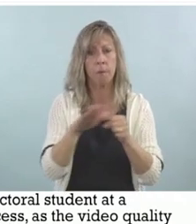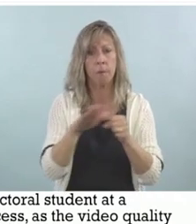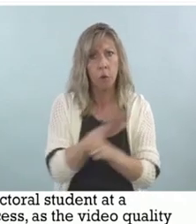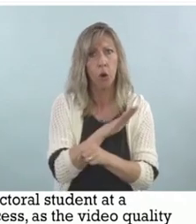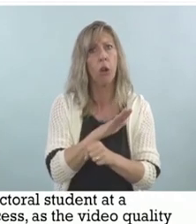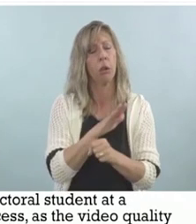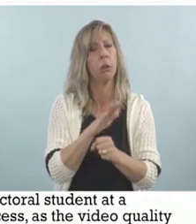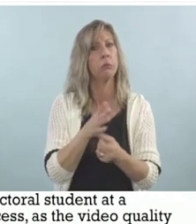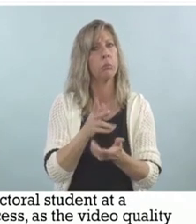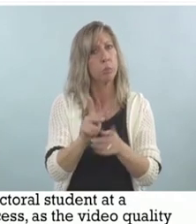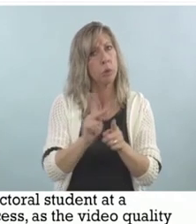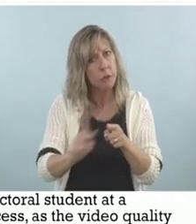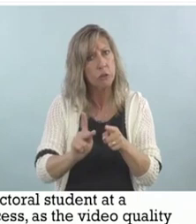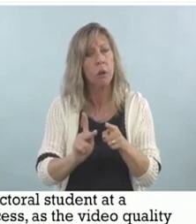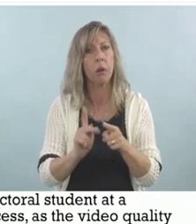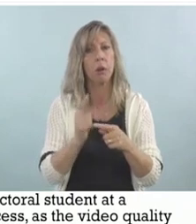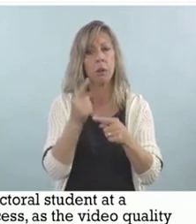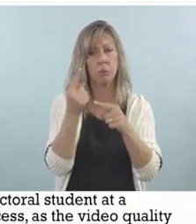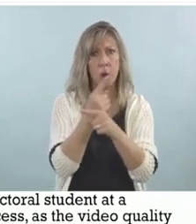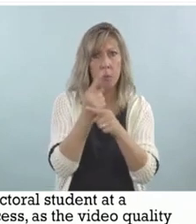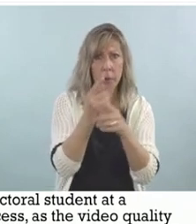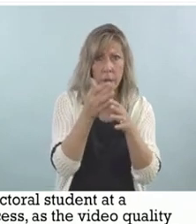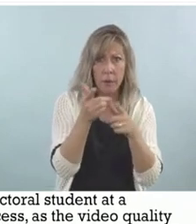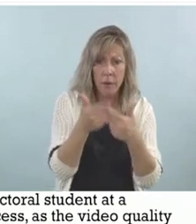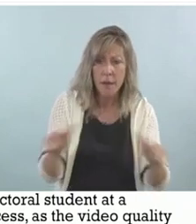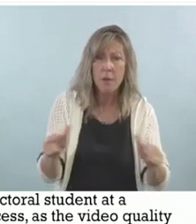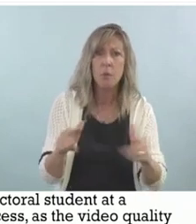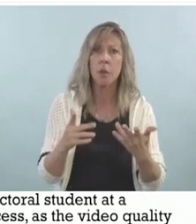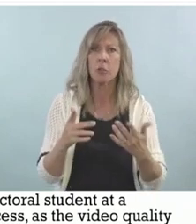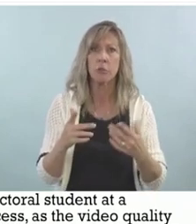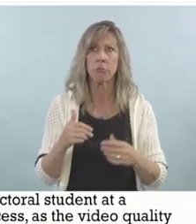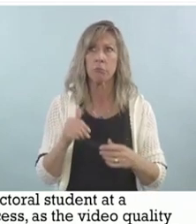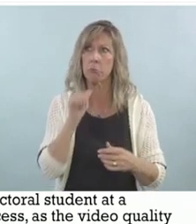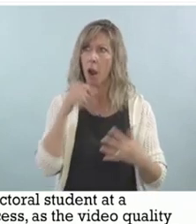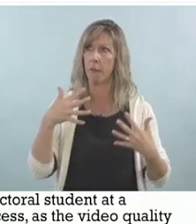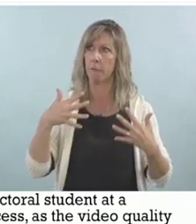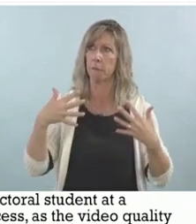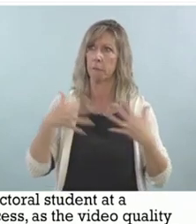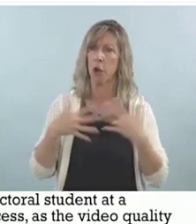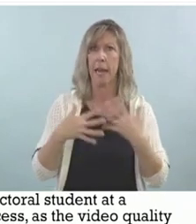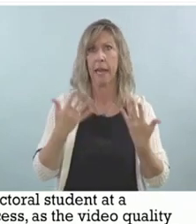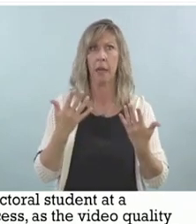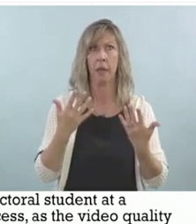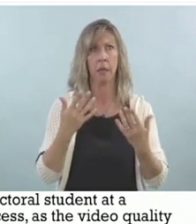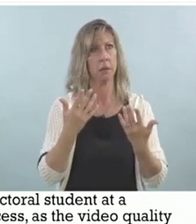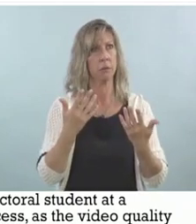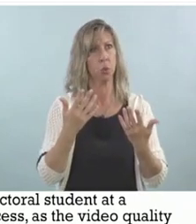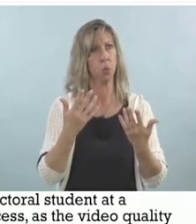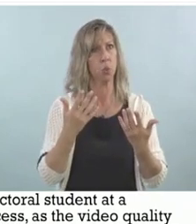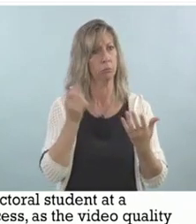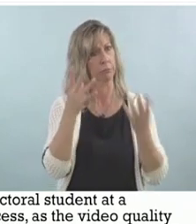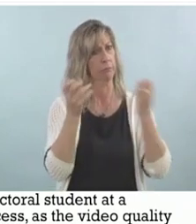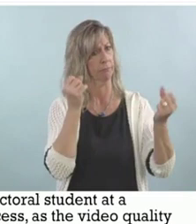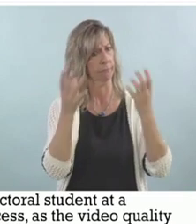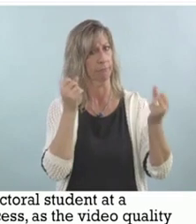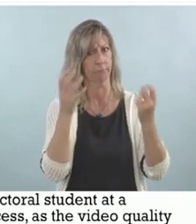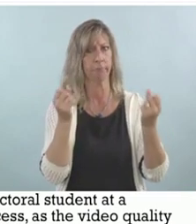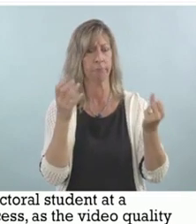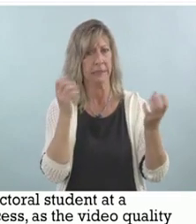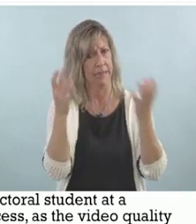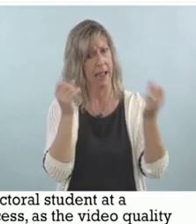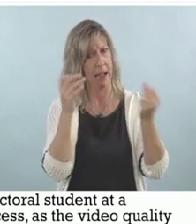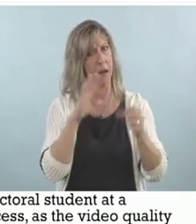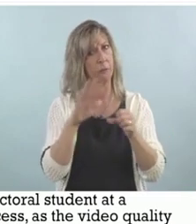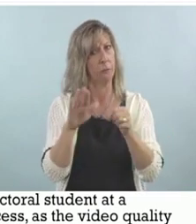manner, and was not afraid to use questions or afraid to sign